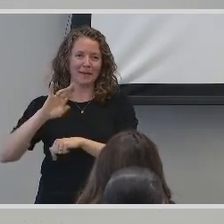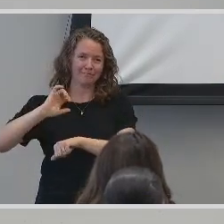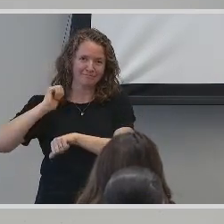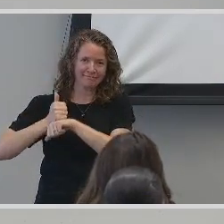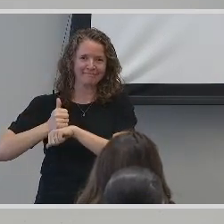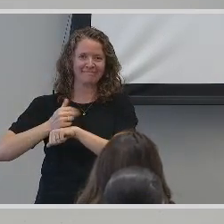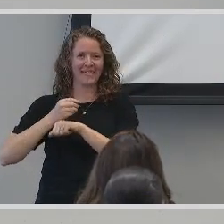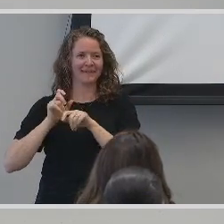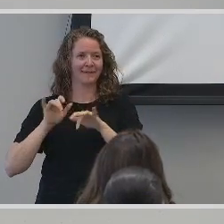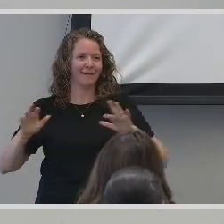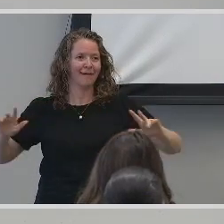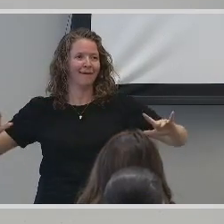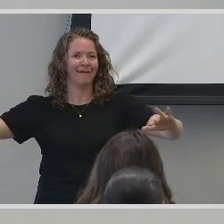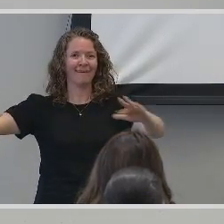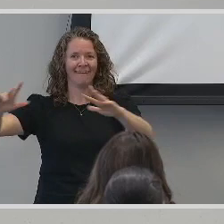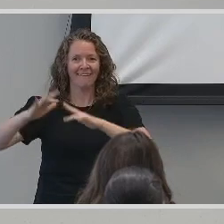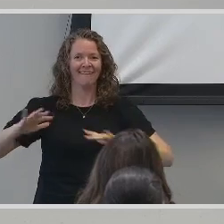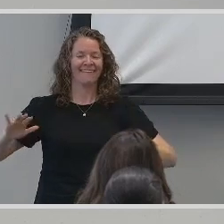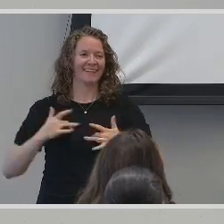exploded. My heart was full.